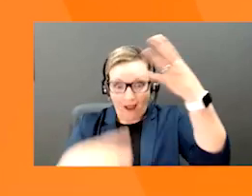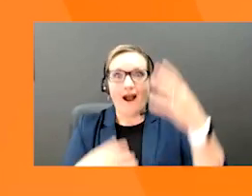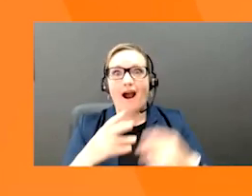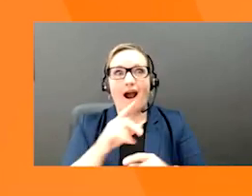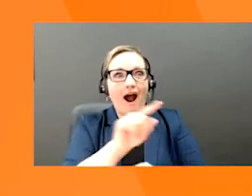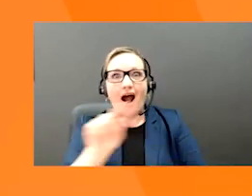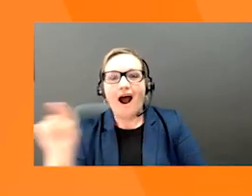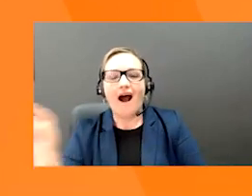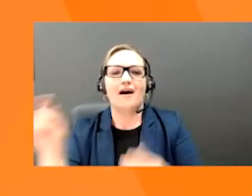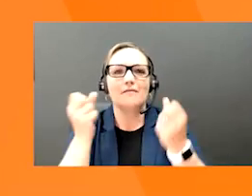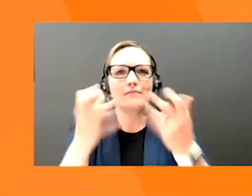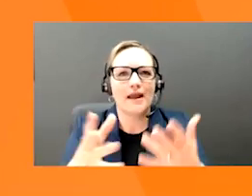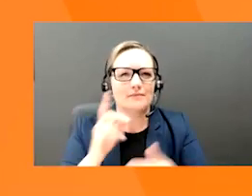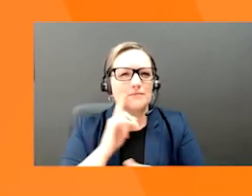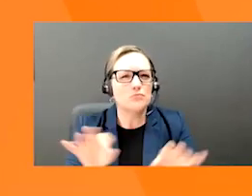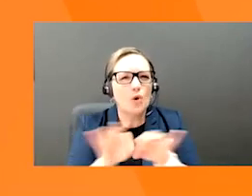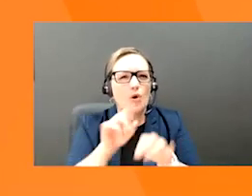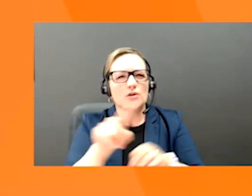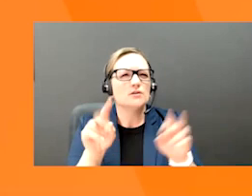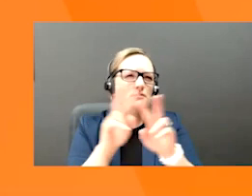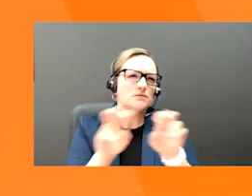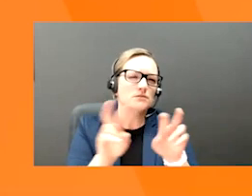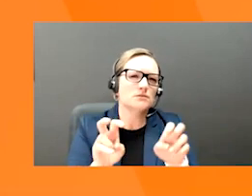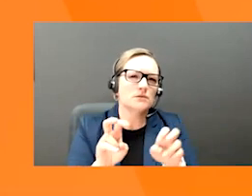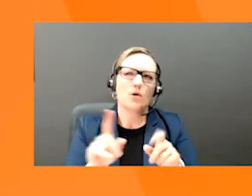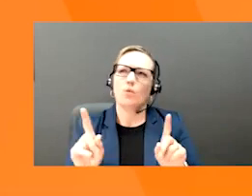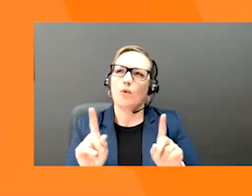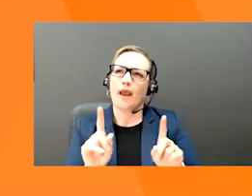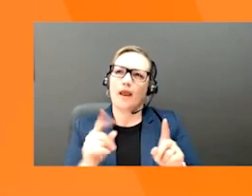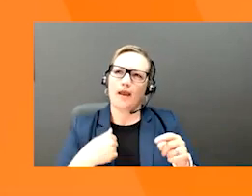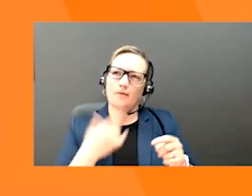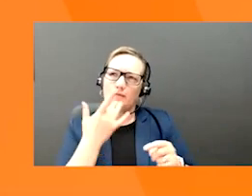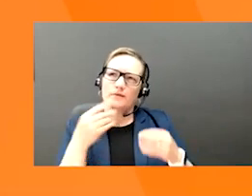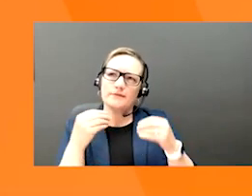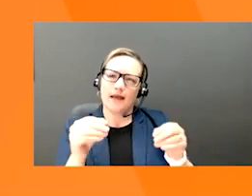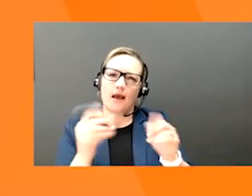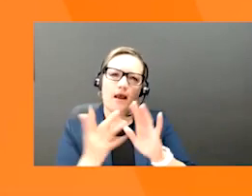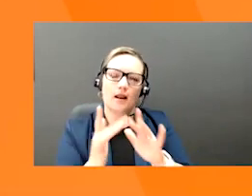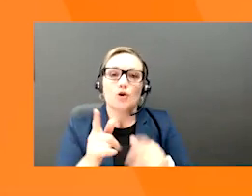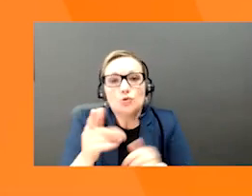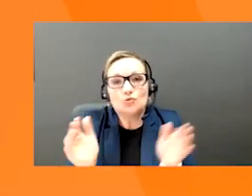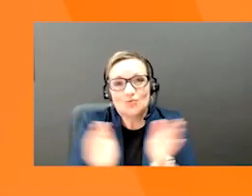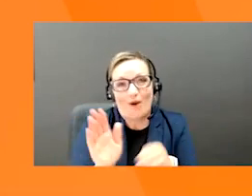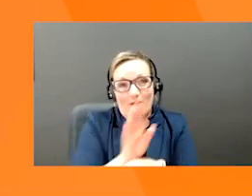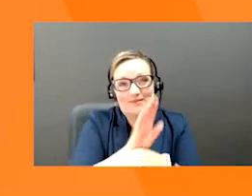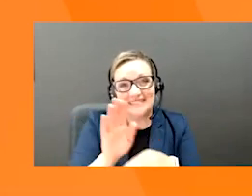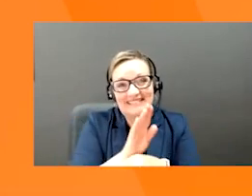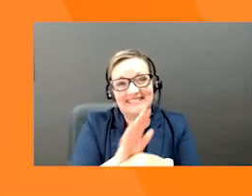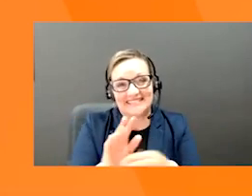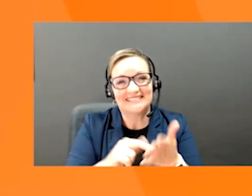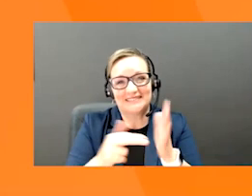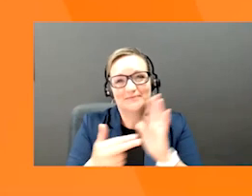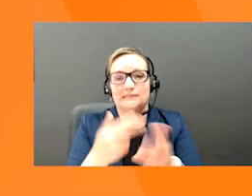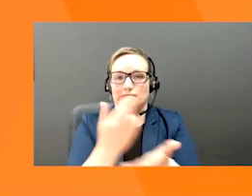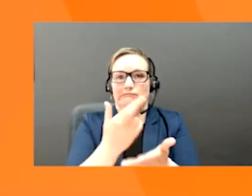need to really understand and identify where do you need to be. We know as a small business, you have limited resources. And